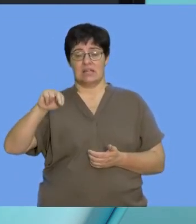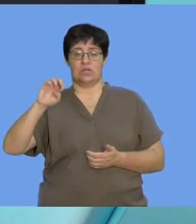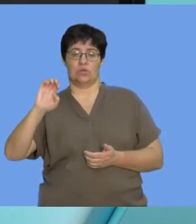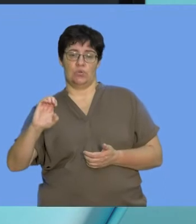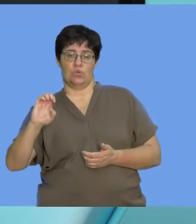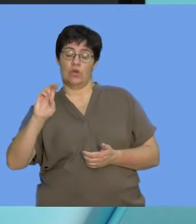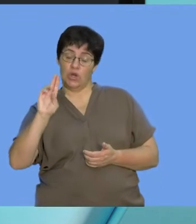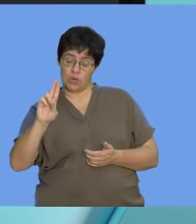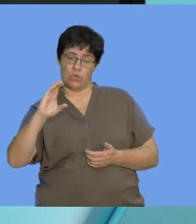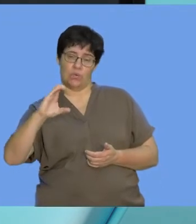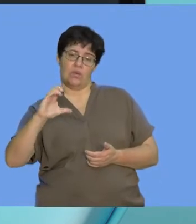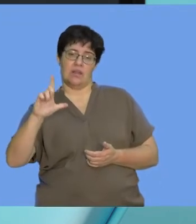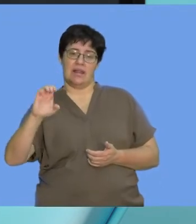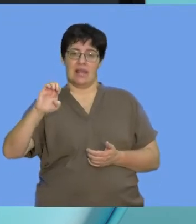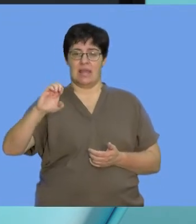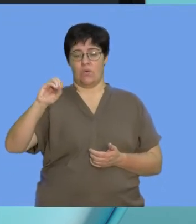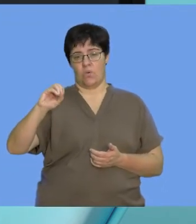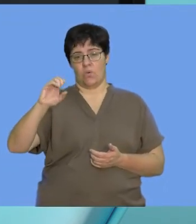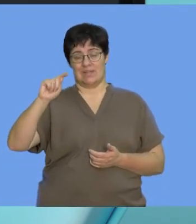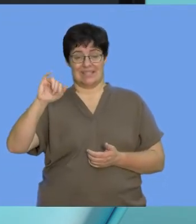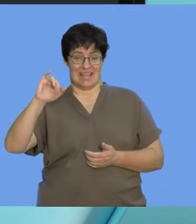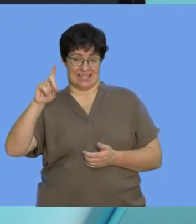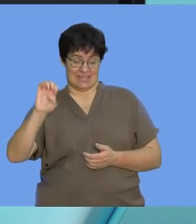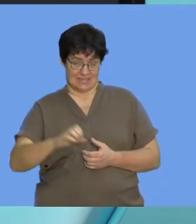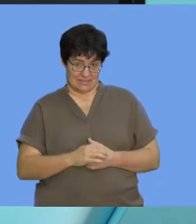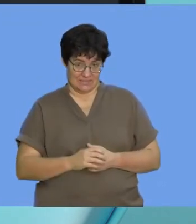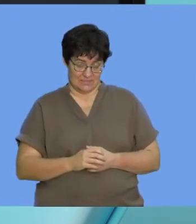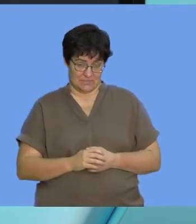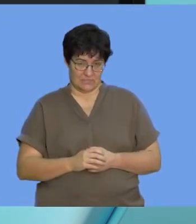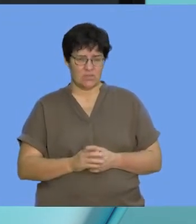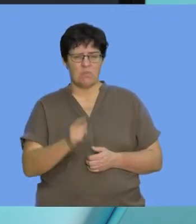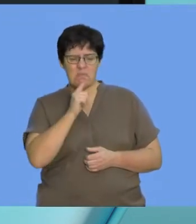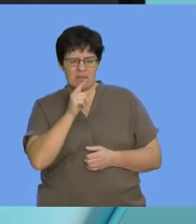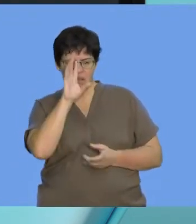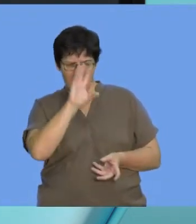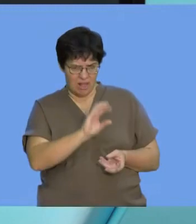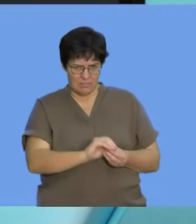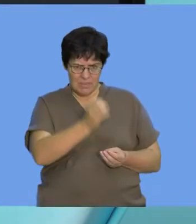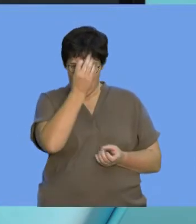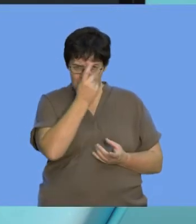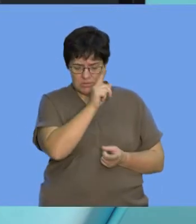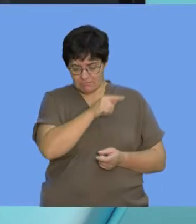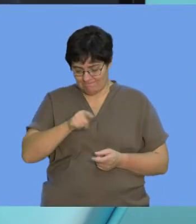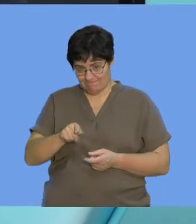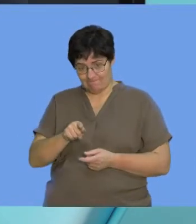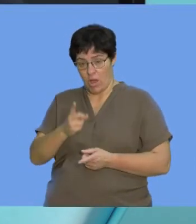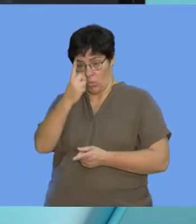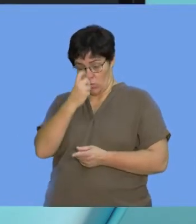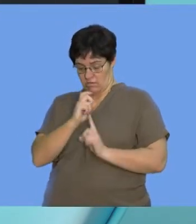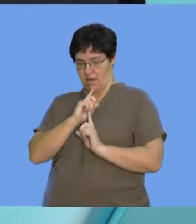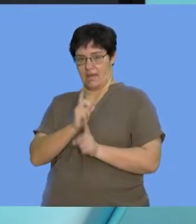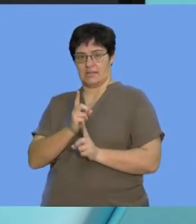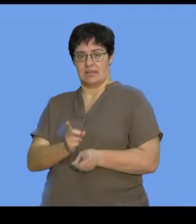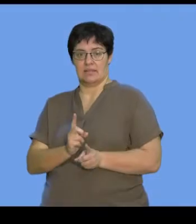building blocks. Now, let's use all of that and try and apply that to understanding, and how that is tested in the context of different